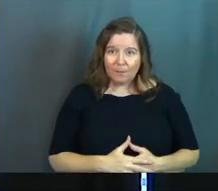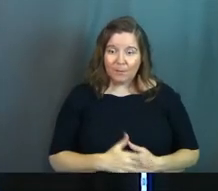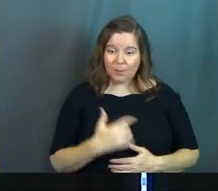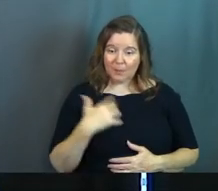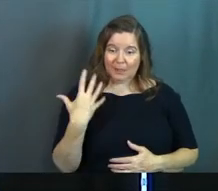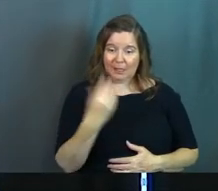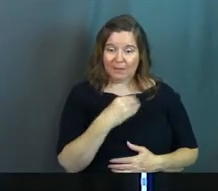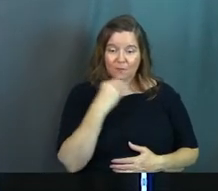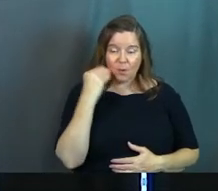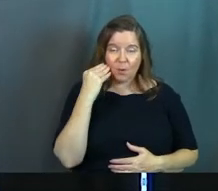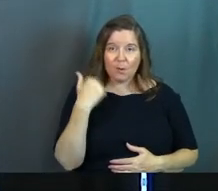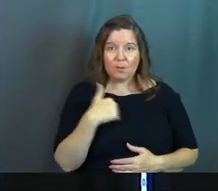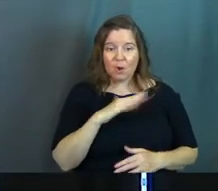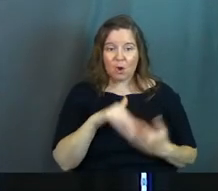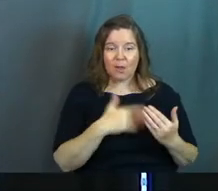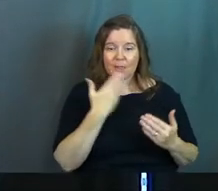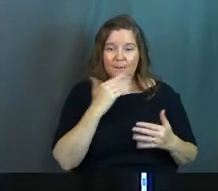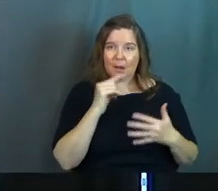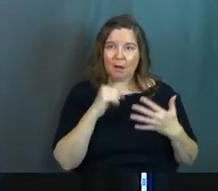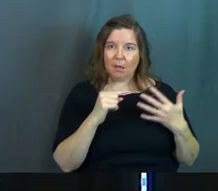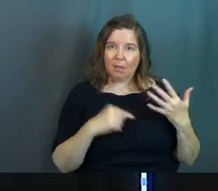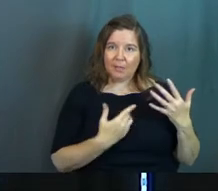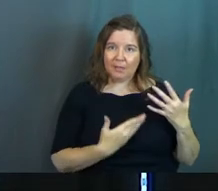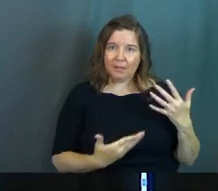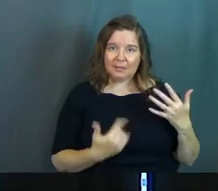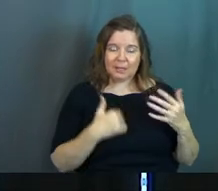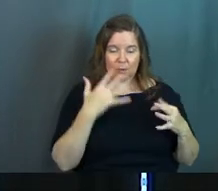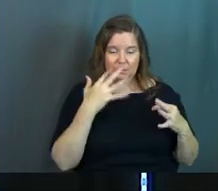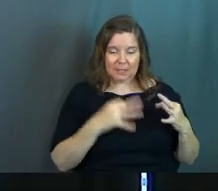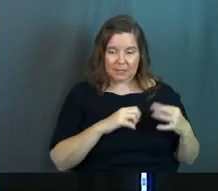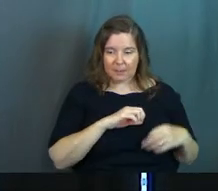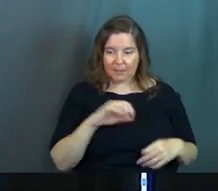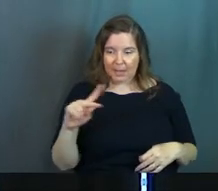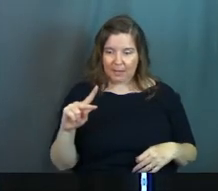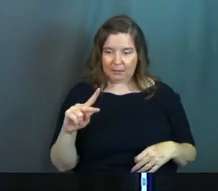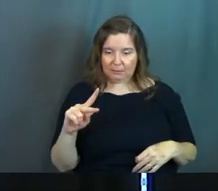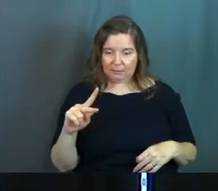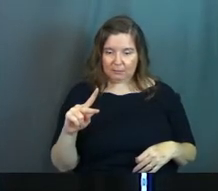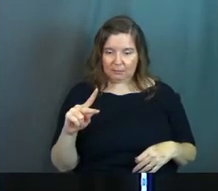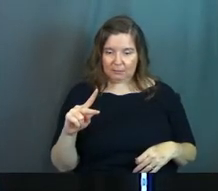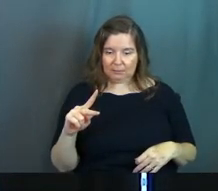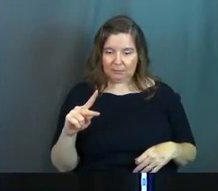We left home and we did all the bad things and we decided to come back.